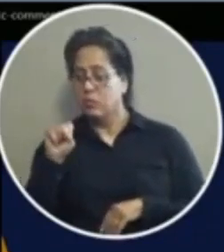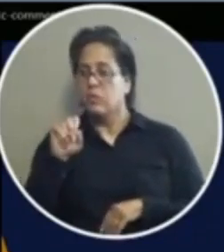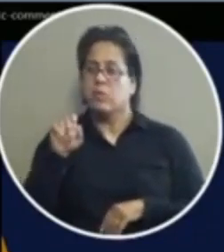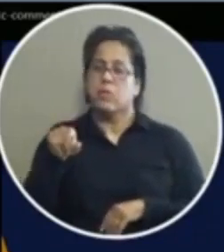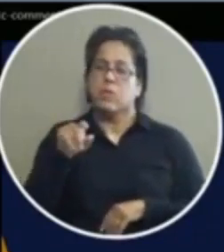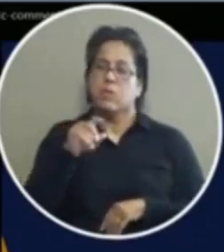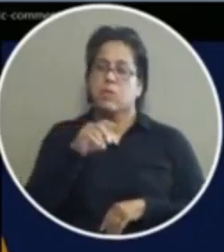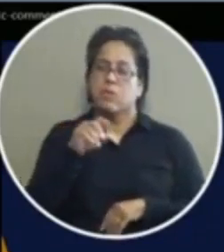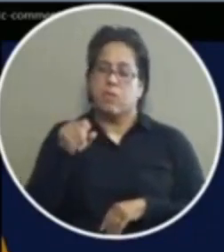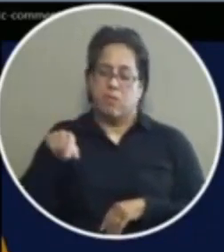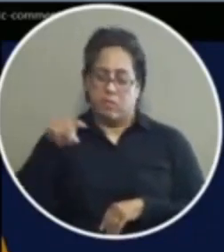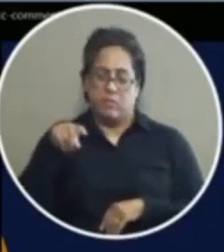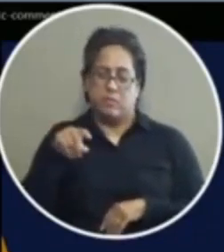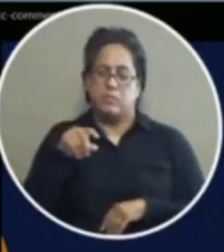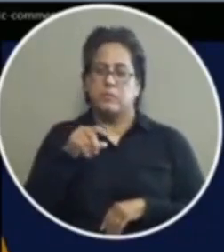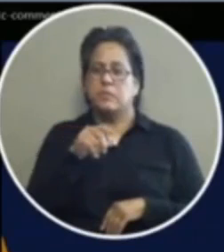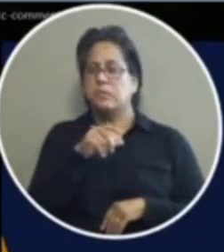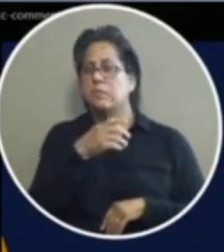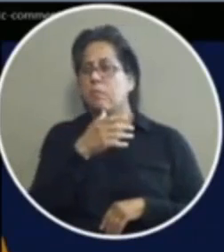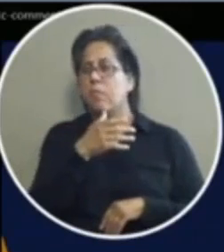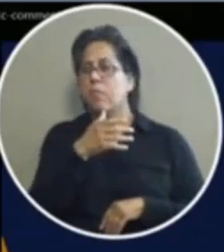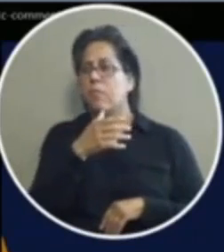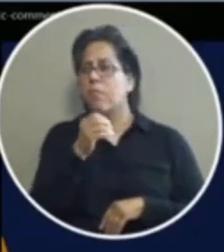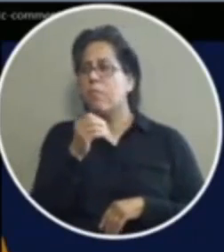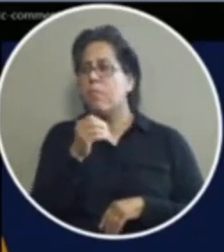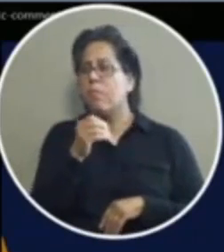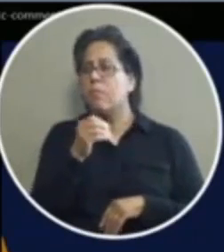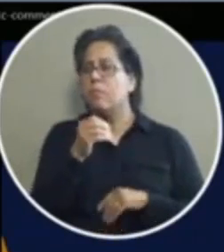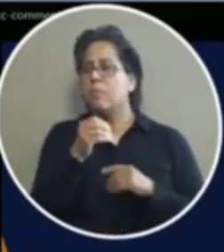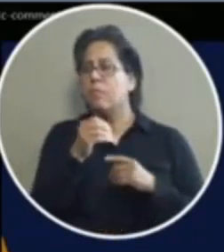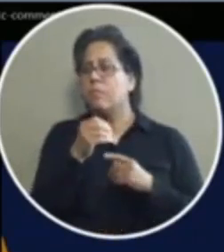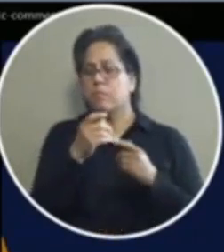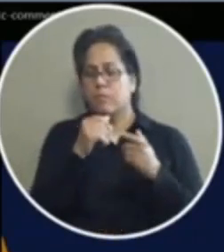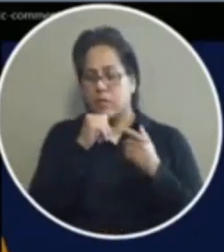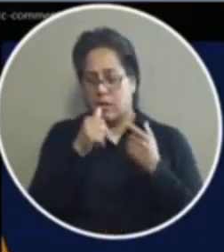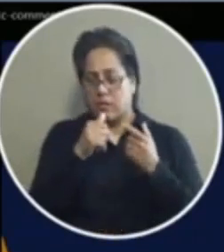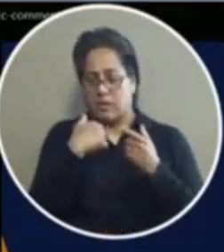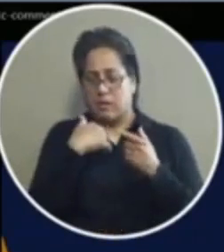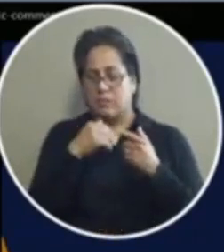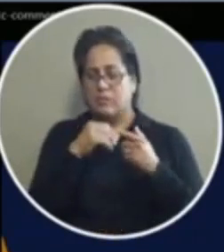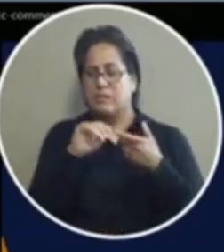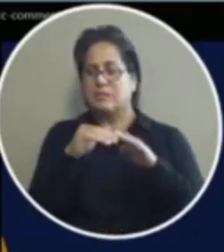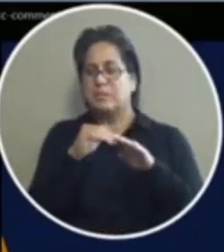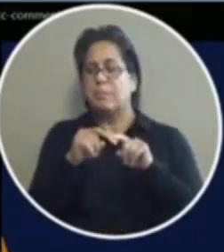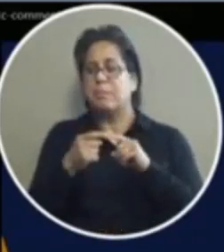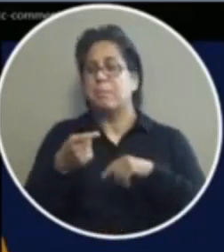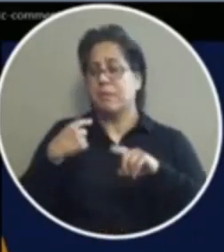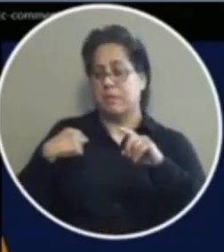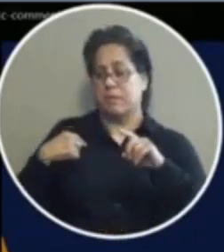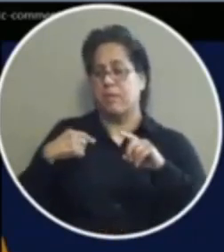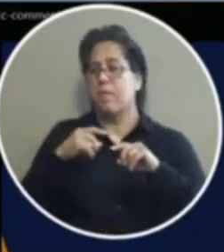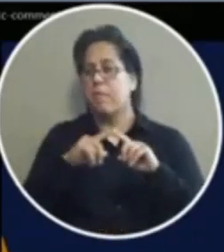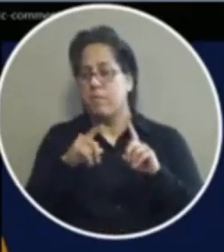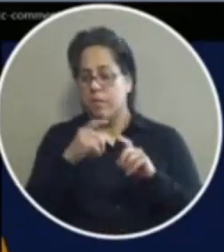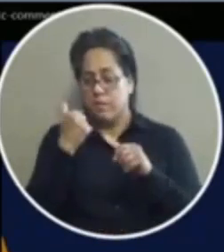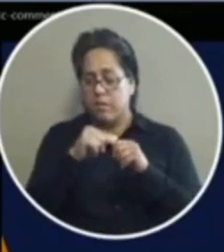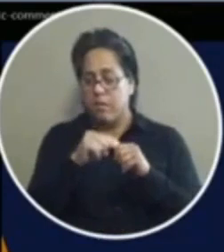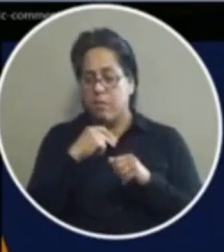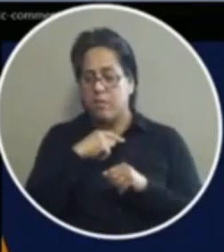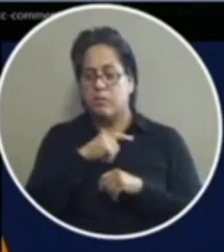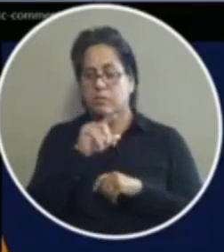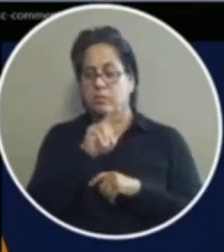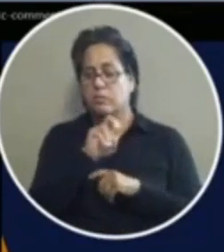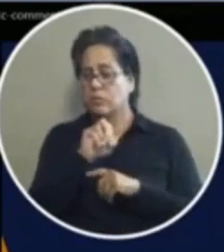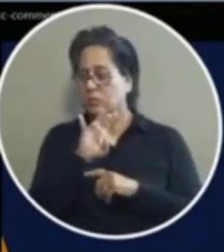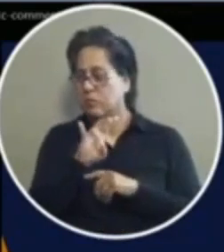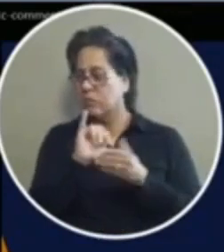it is not now alone and then try to take a step back let's remember that the texas legislature passed a law in 2007